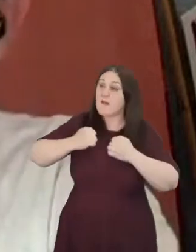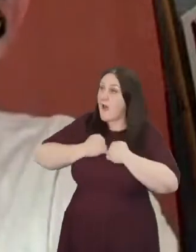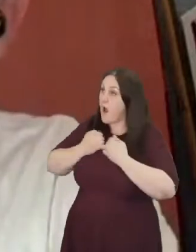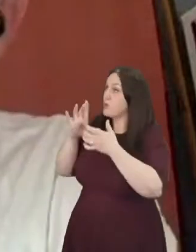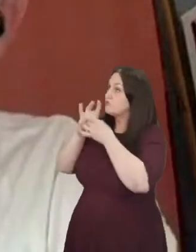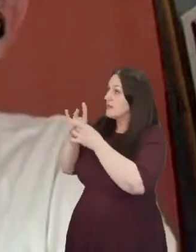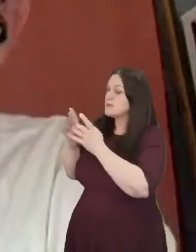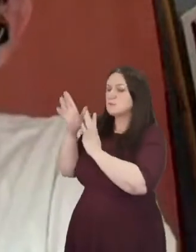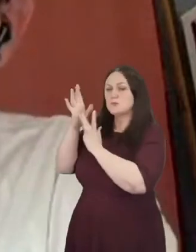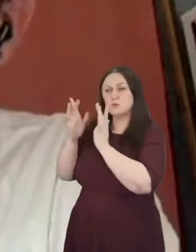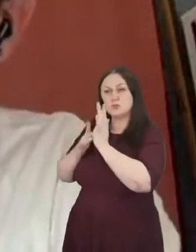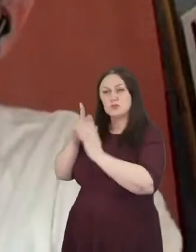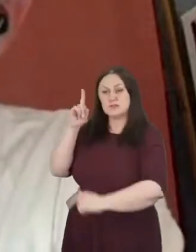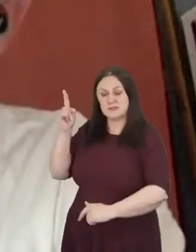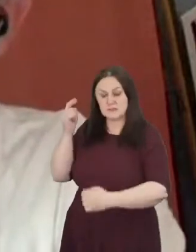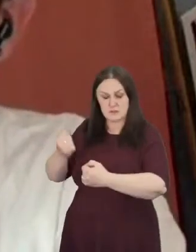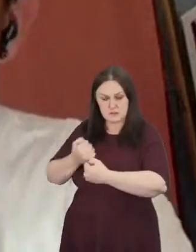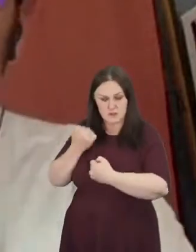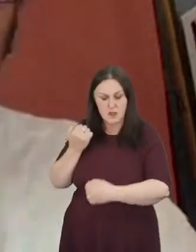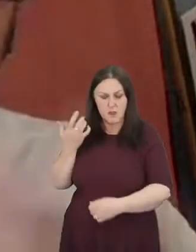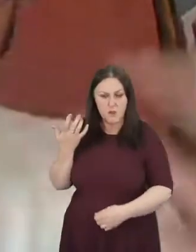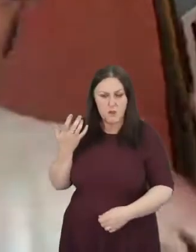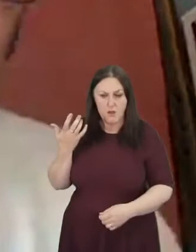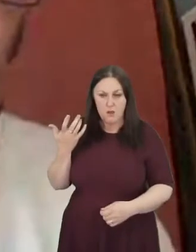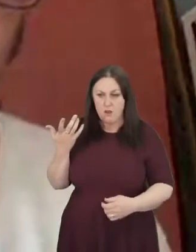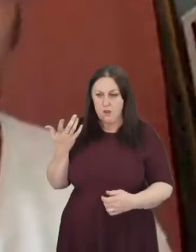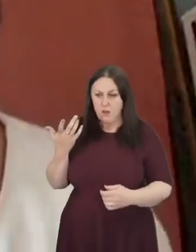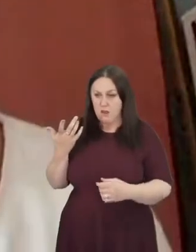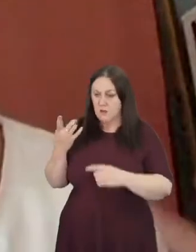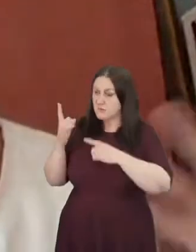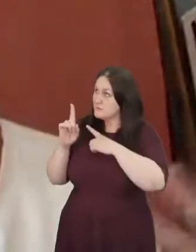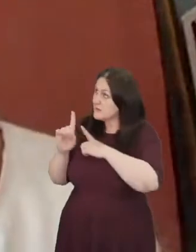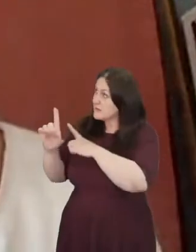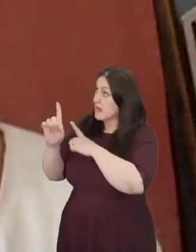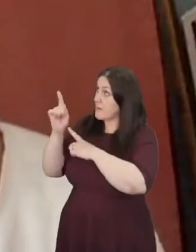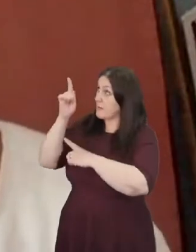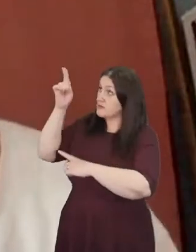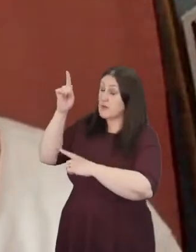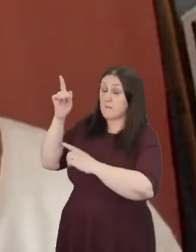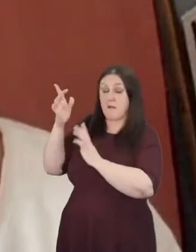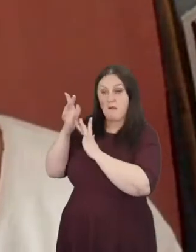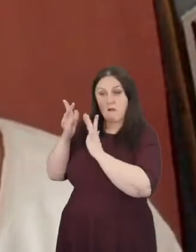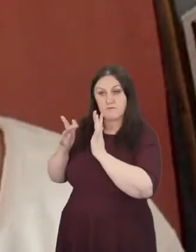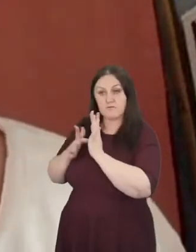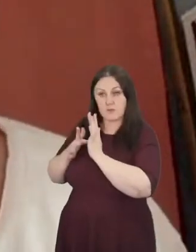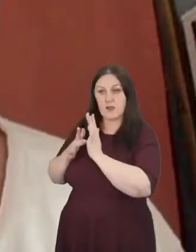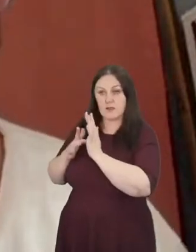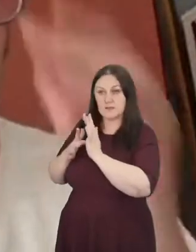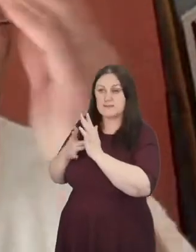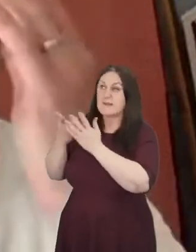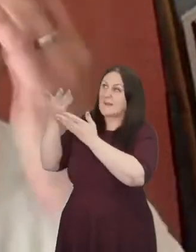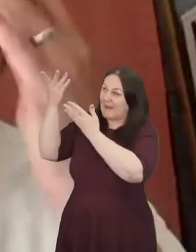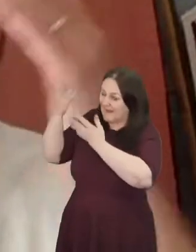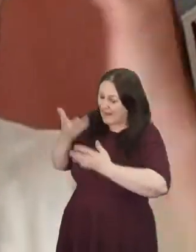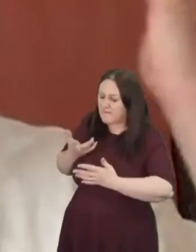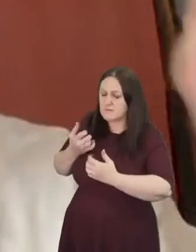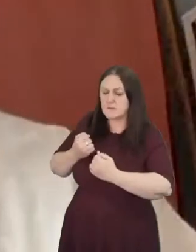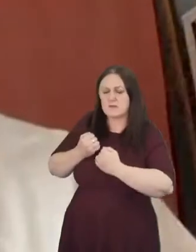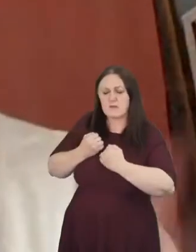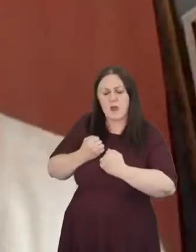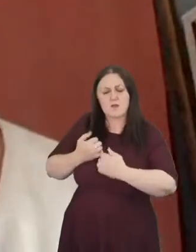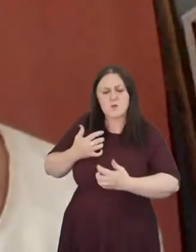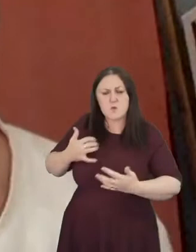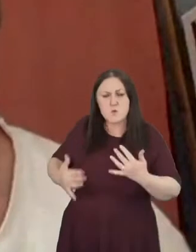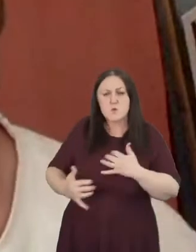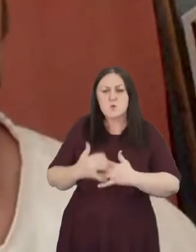um our discipleship of christ creates that um fire in our bones too you know we we look